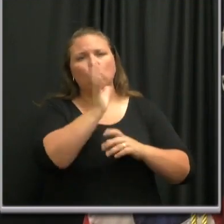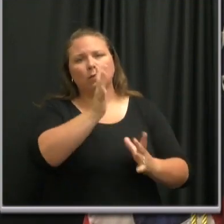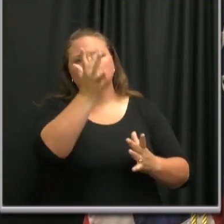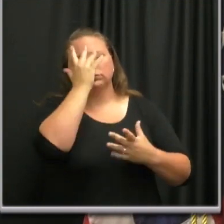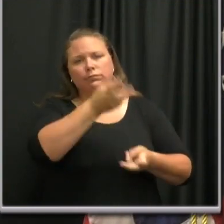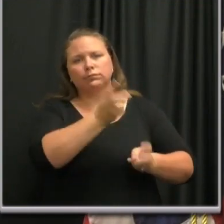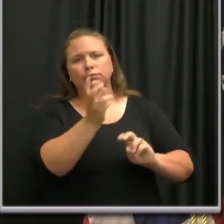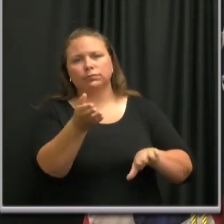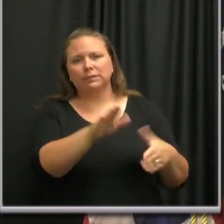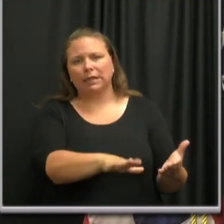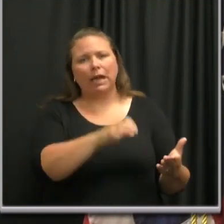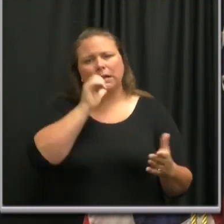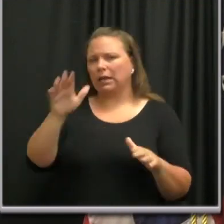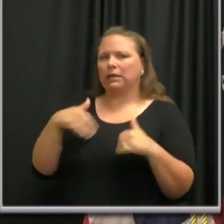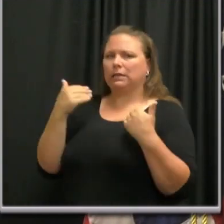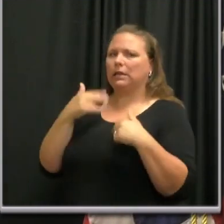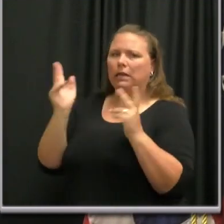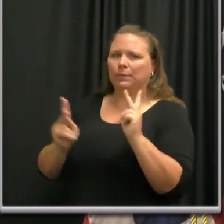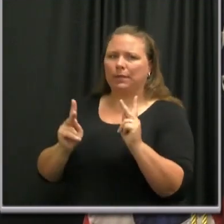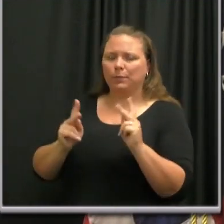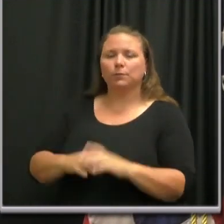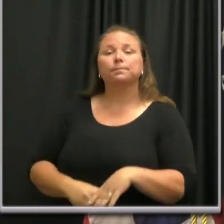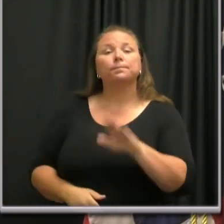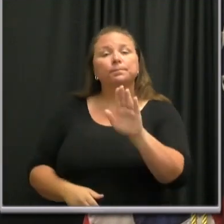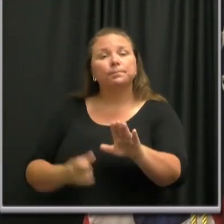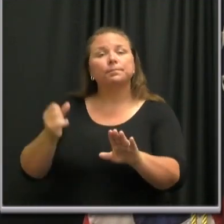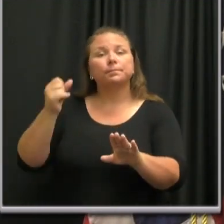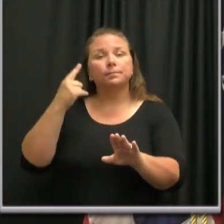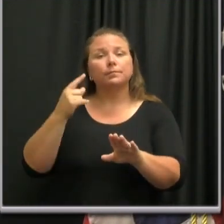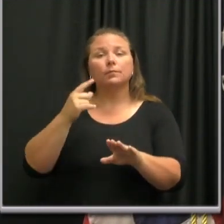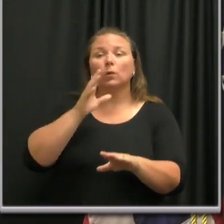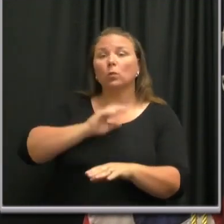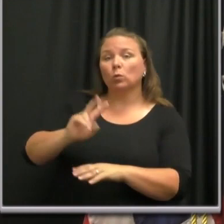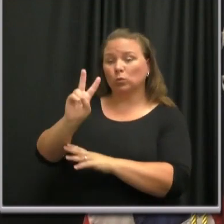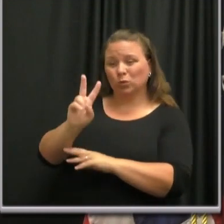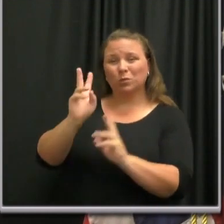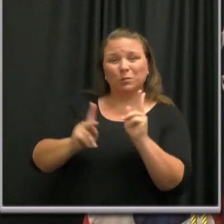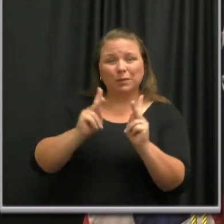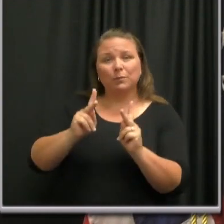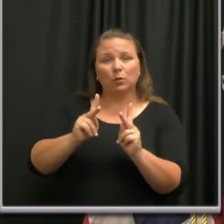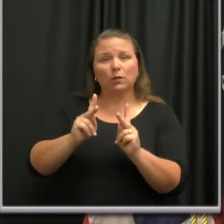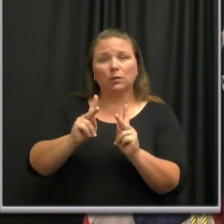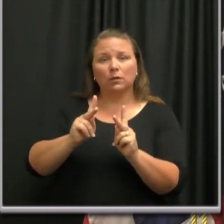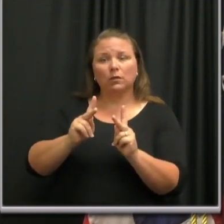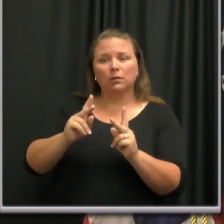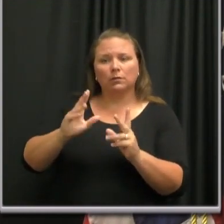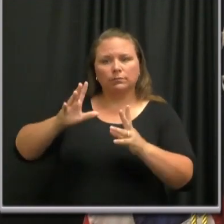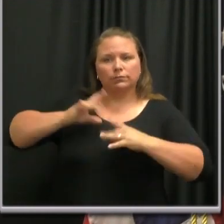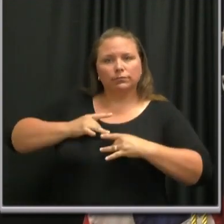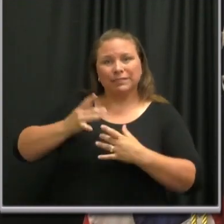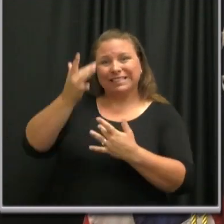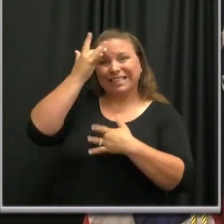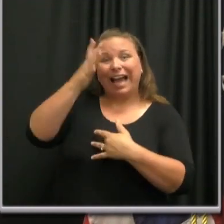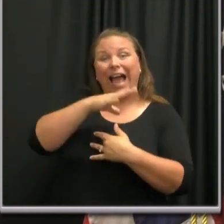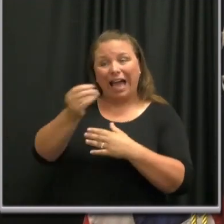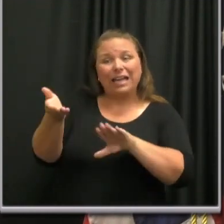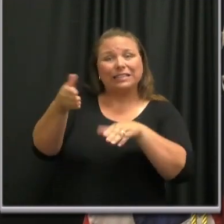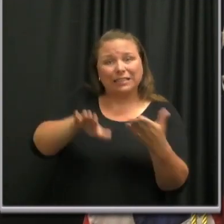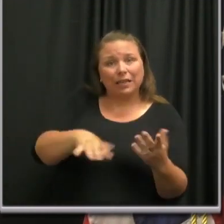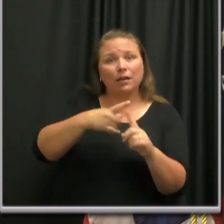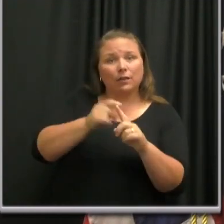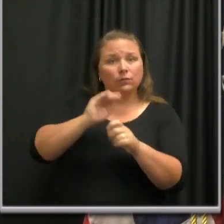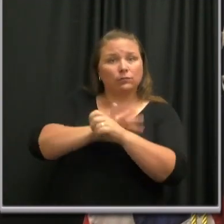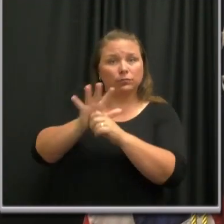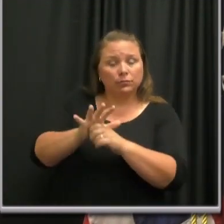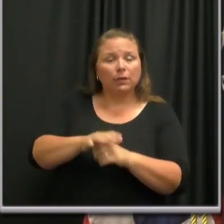not younger people. I want you to remember that two-year-olds have been infected and died from COVID-19 and